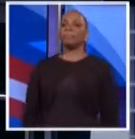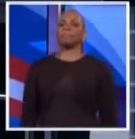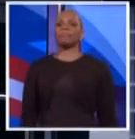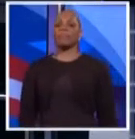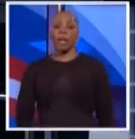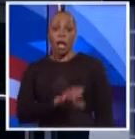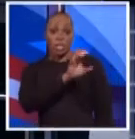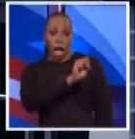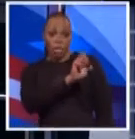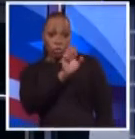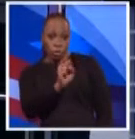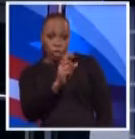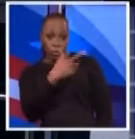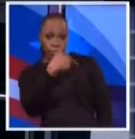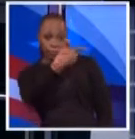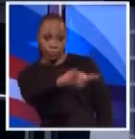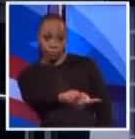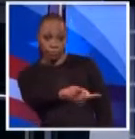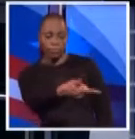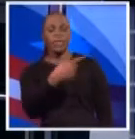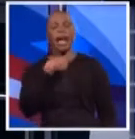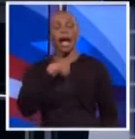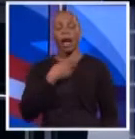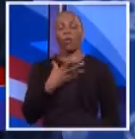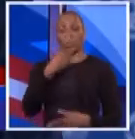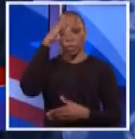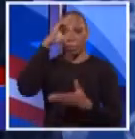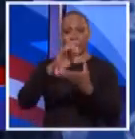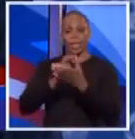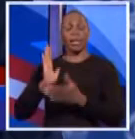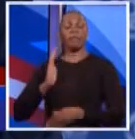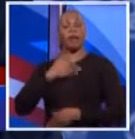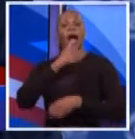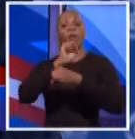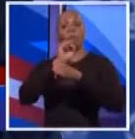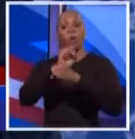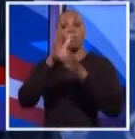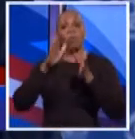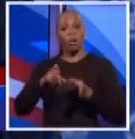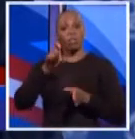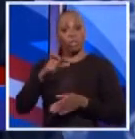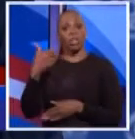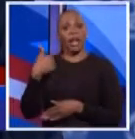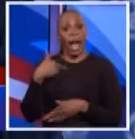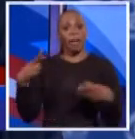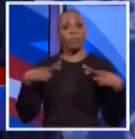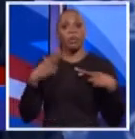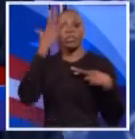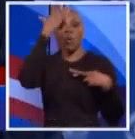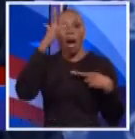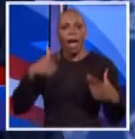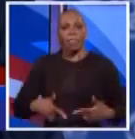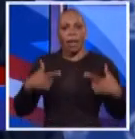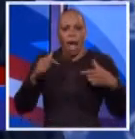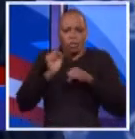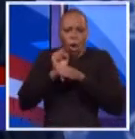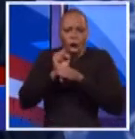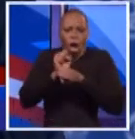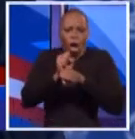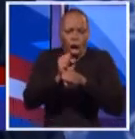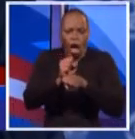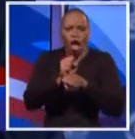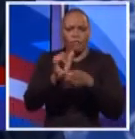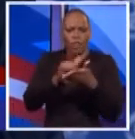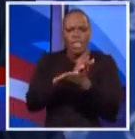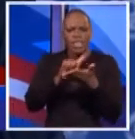Mr. Stringer? Well, I too believe that our workers deserve pensions. They dedicate their lives to the city. Many work for very little